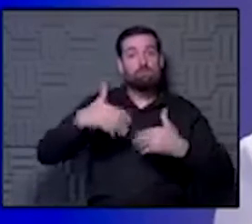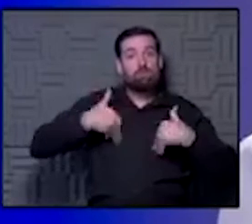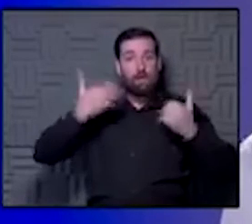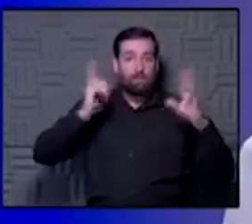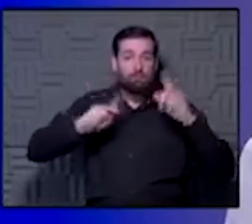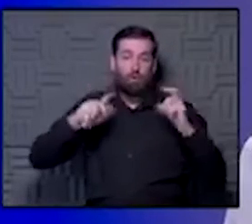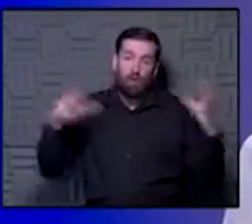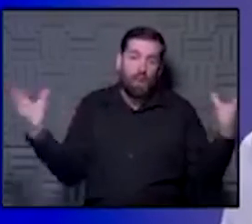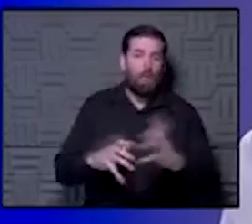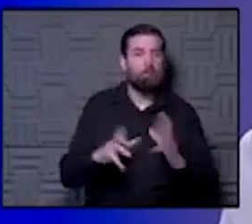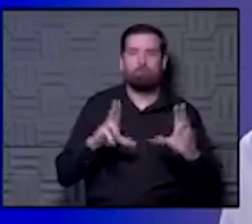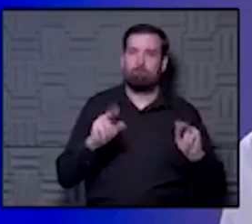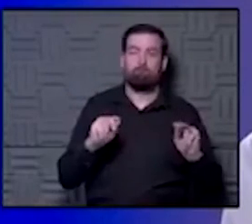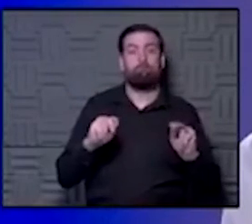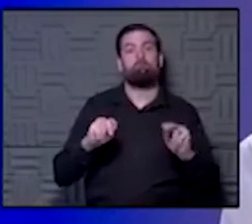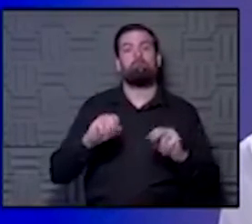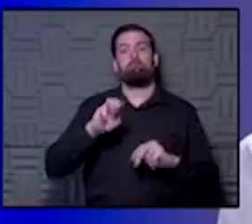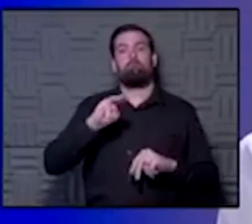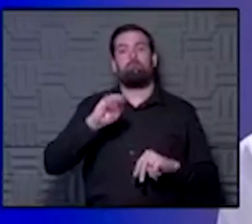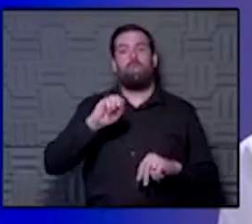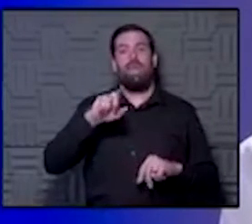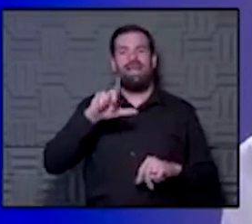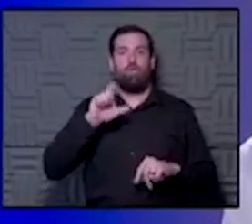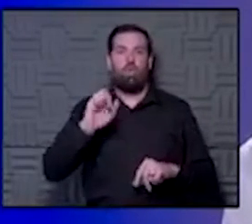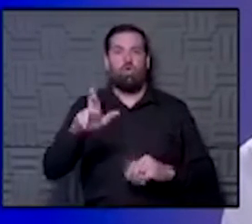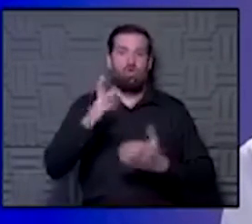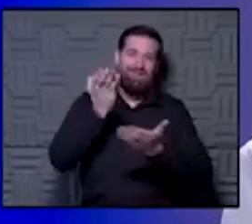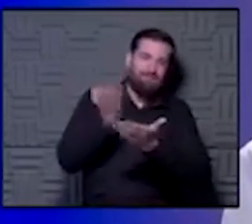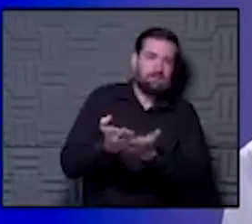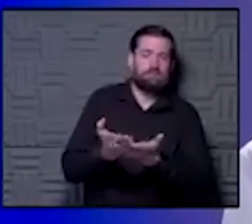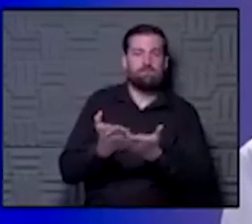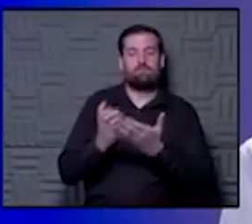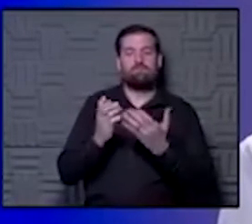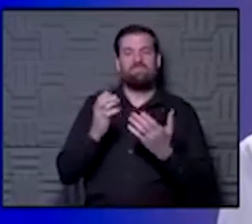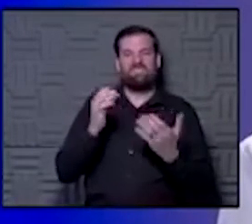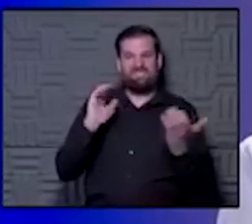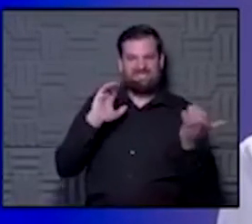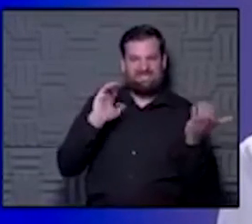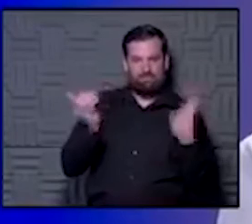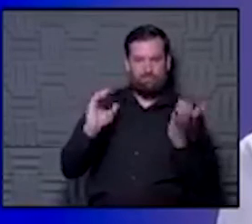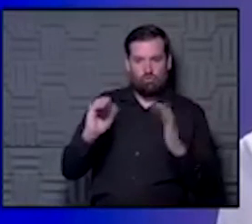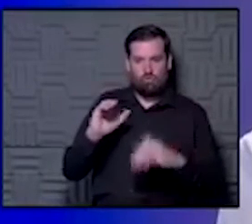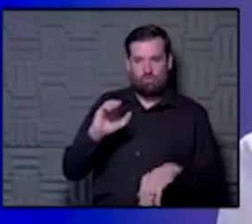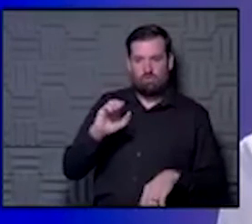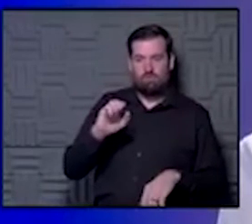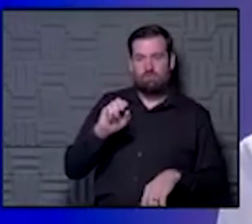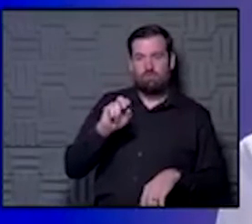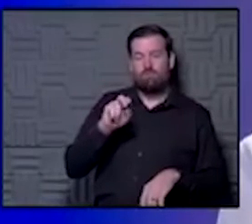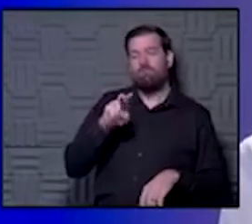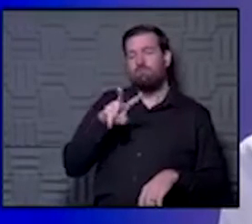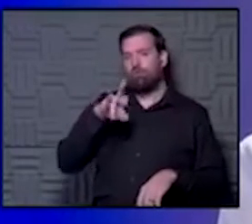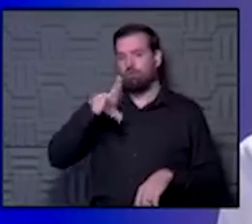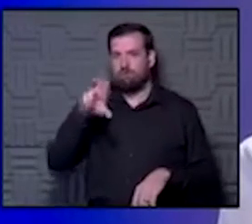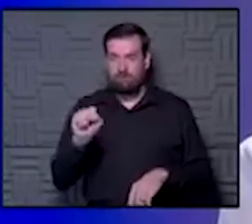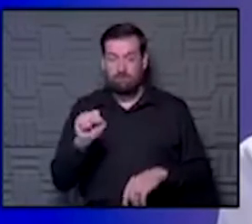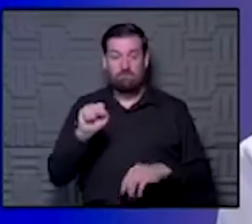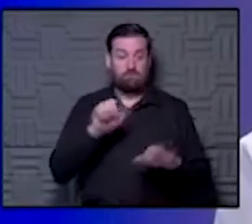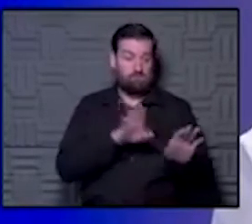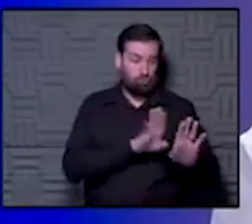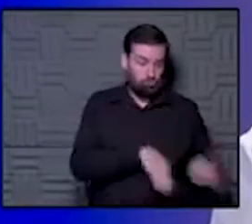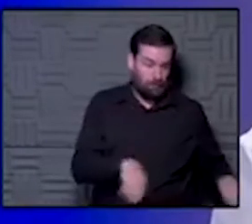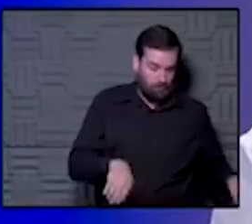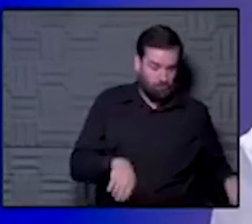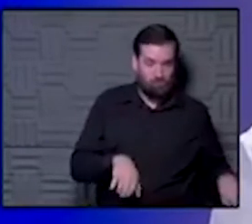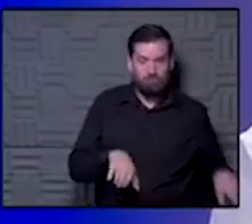period of time. We have molecular evidence that you have similar viral titers, meaning the amount of virus in your upper respiratory tract as a child